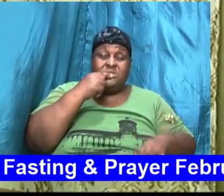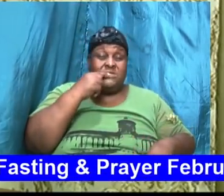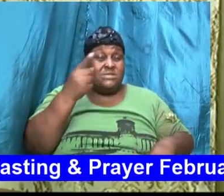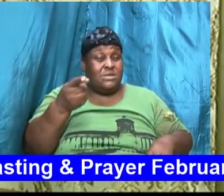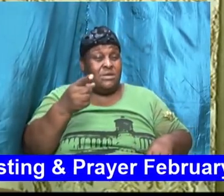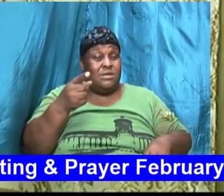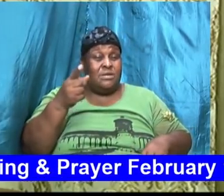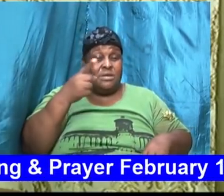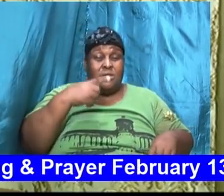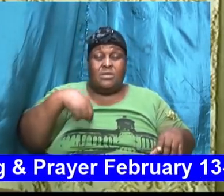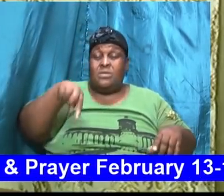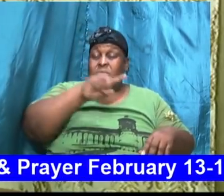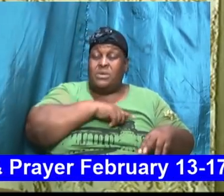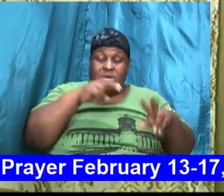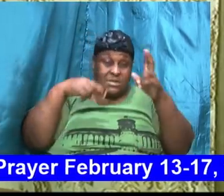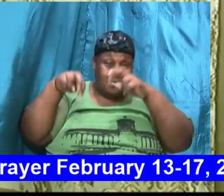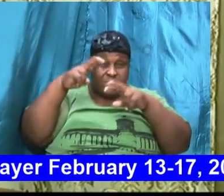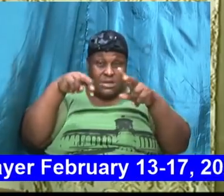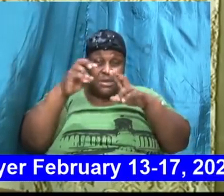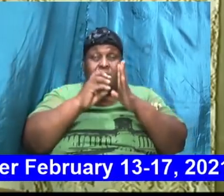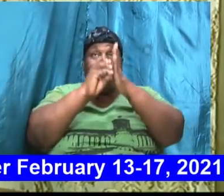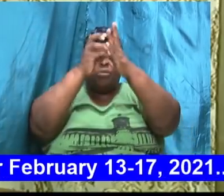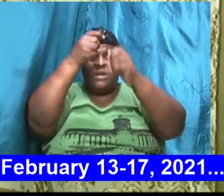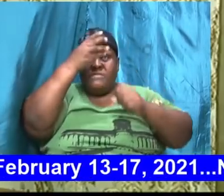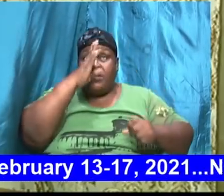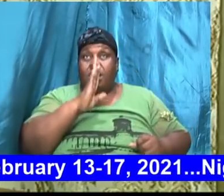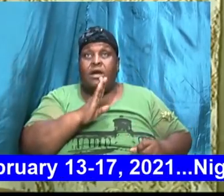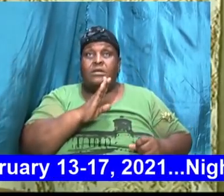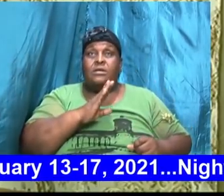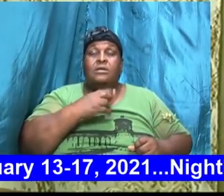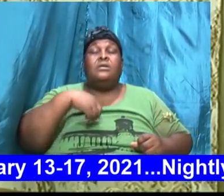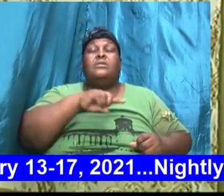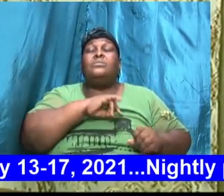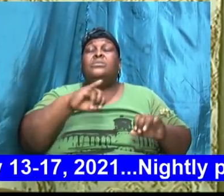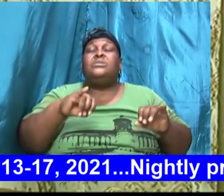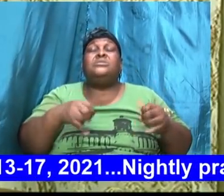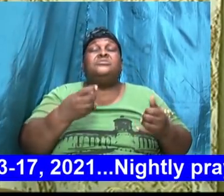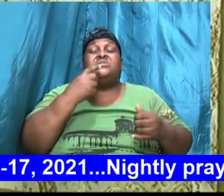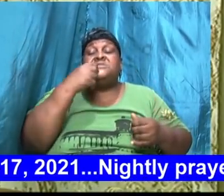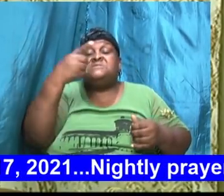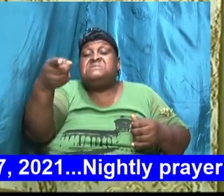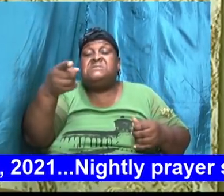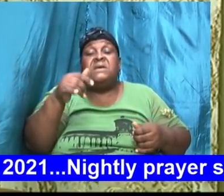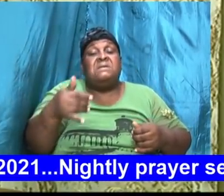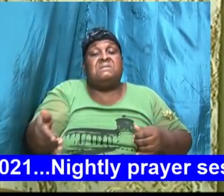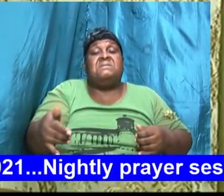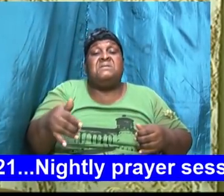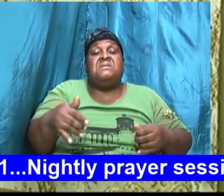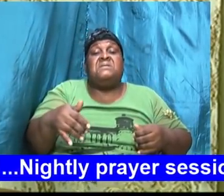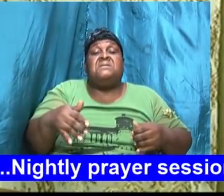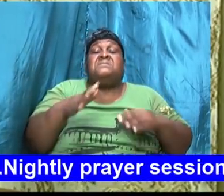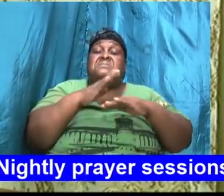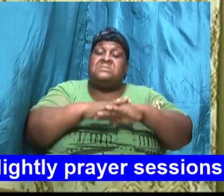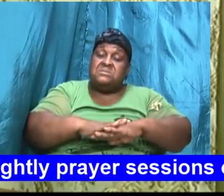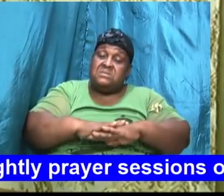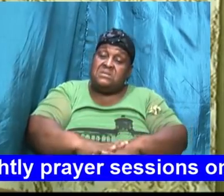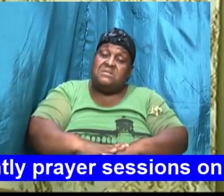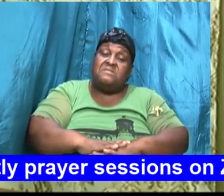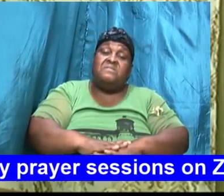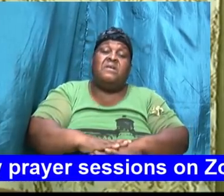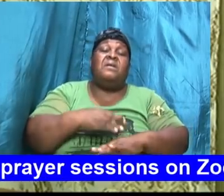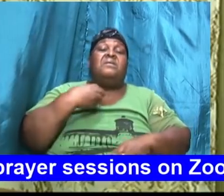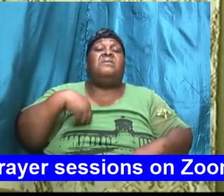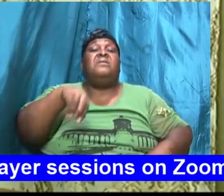seeking God's will we just say that to satisfy our consciences